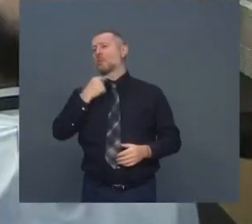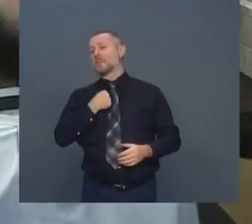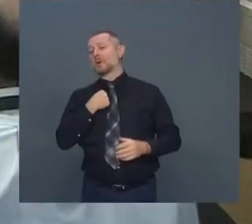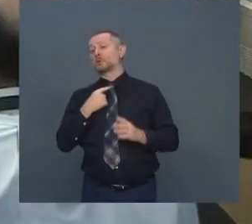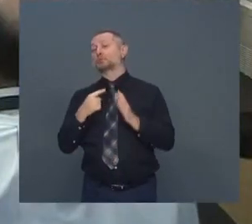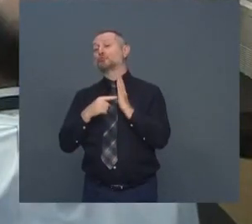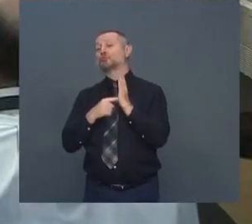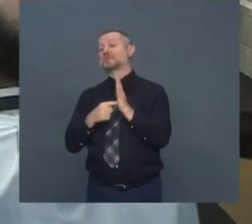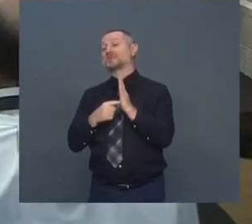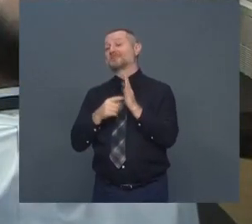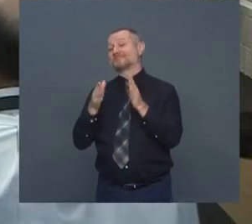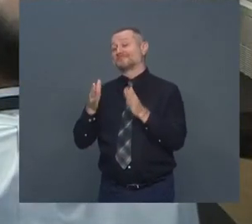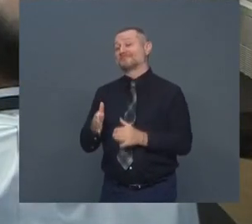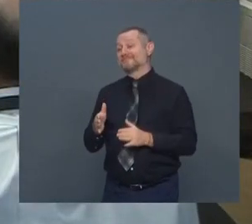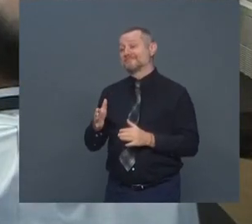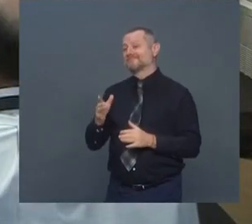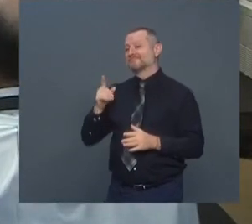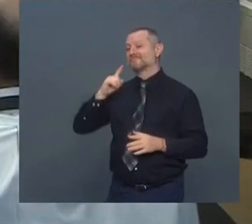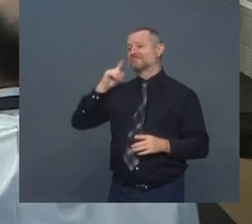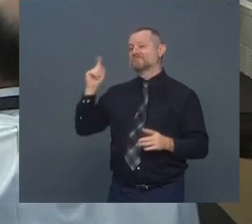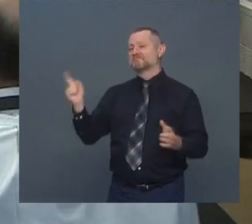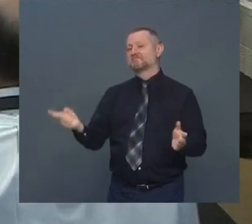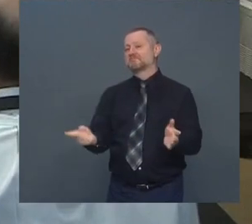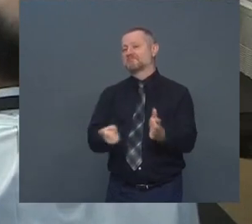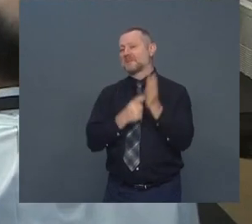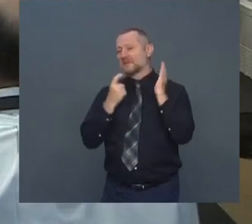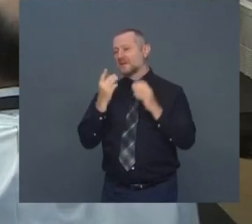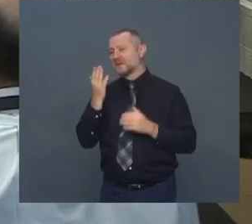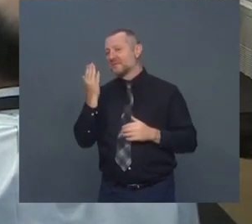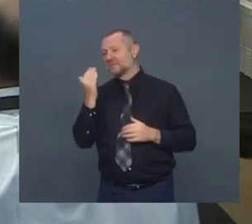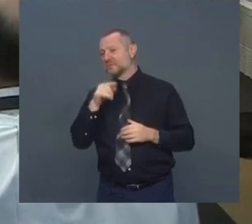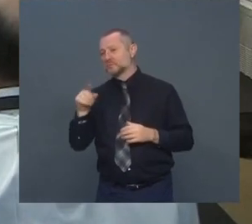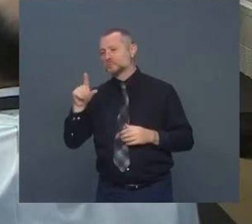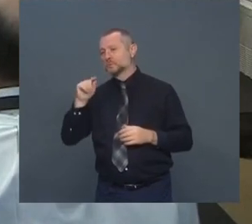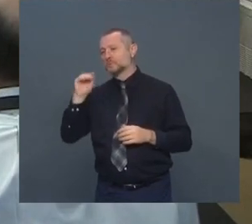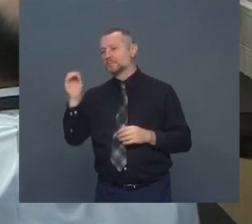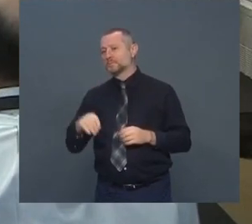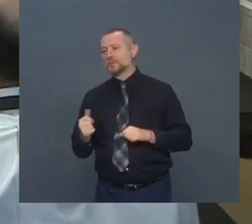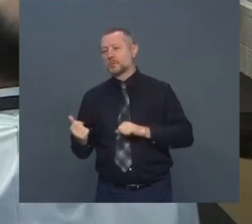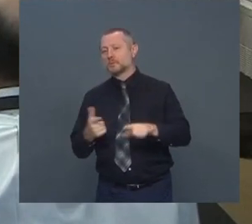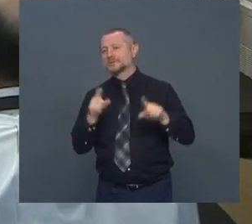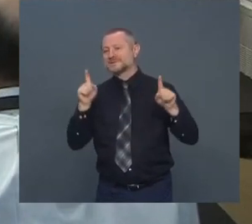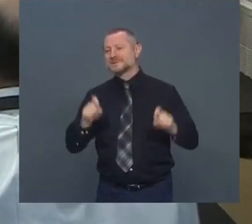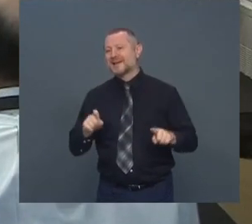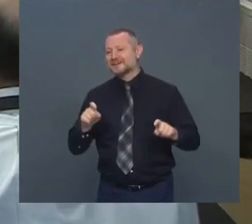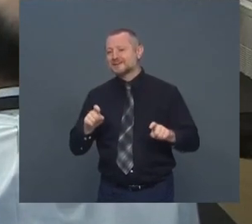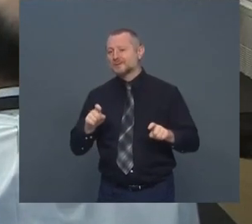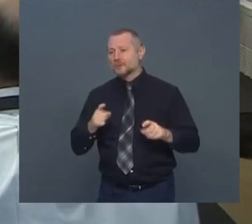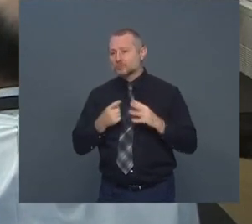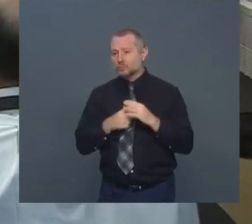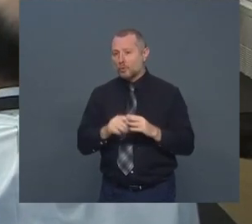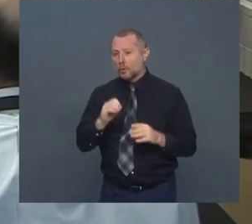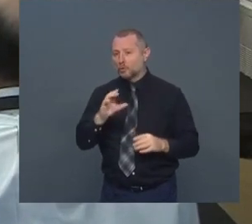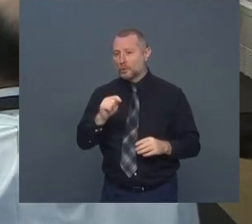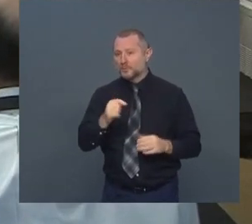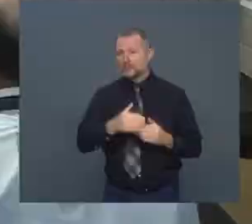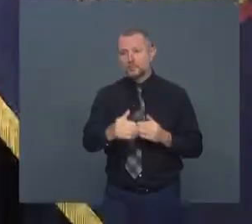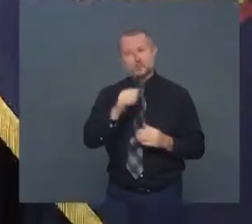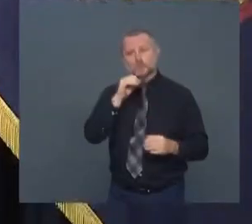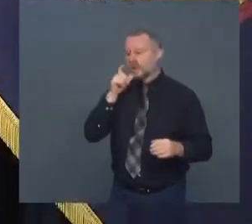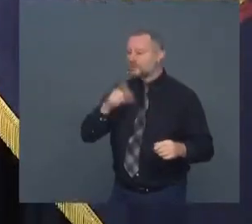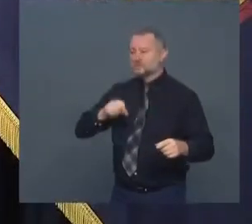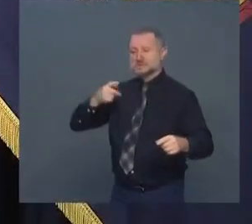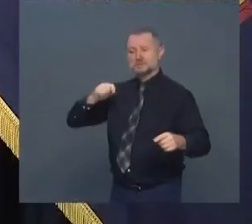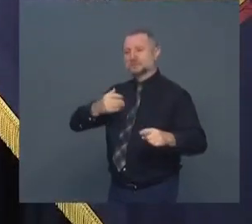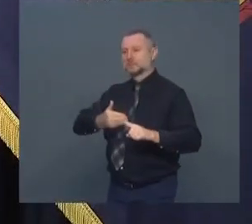15 to 20 percent at every school starting in October so there's no testing until October but I thought there could be